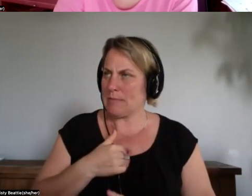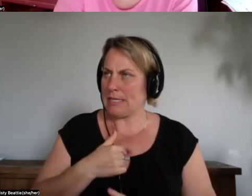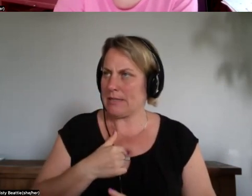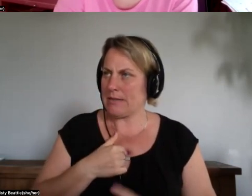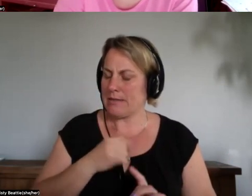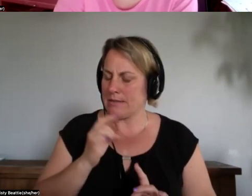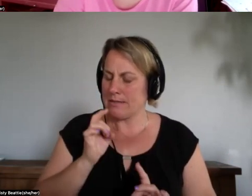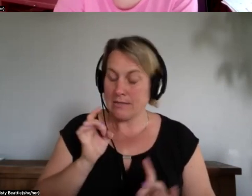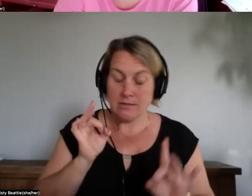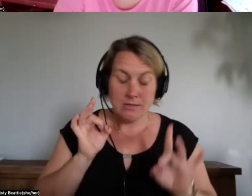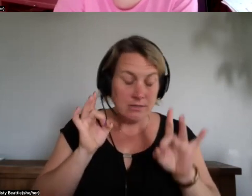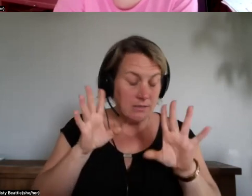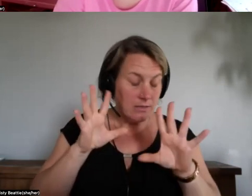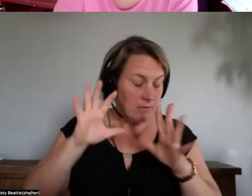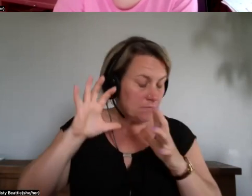distortion